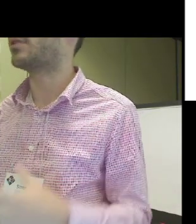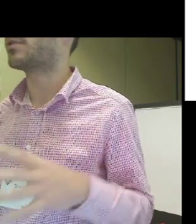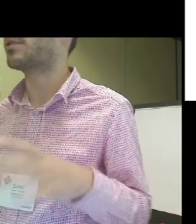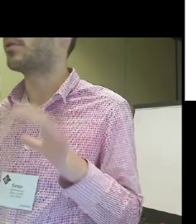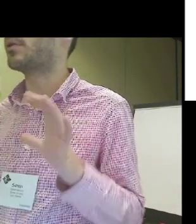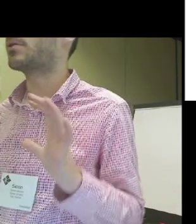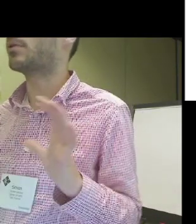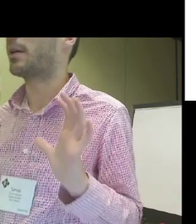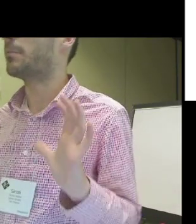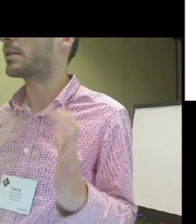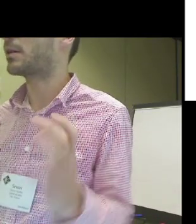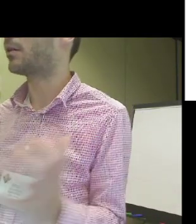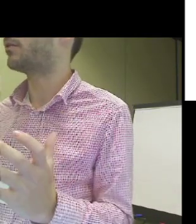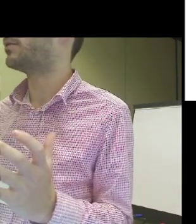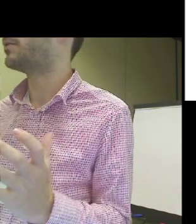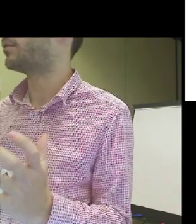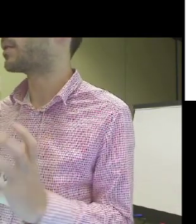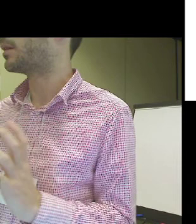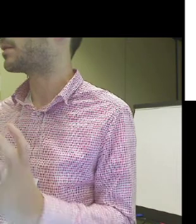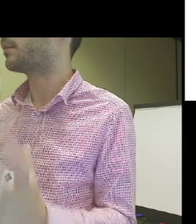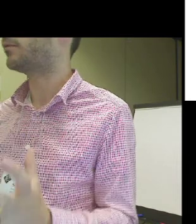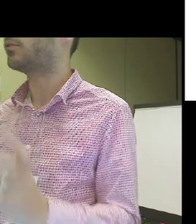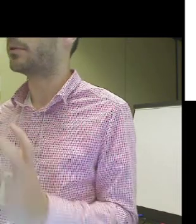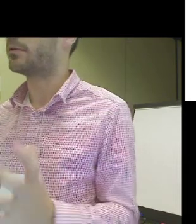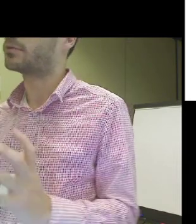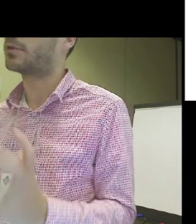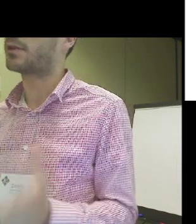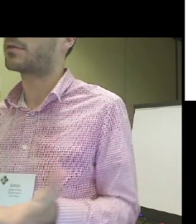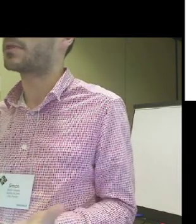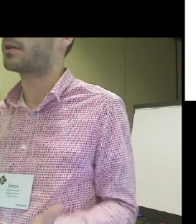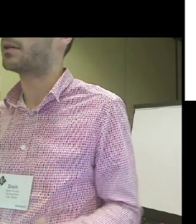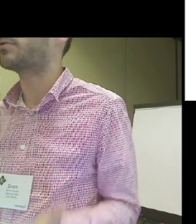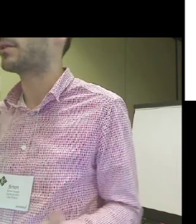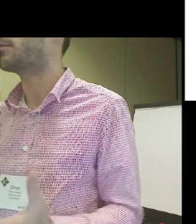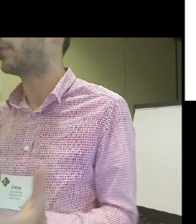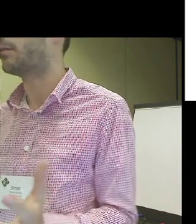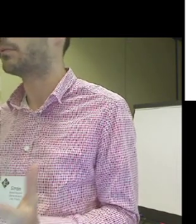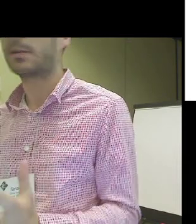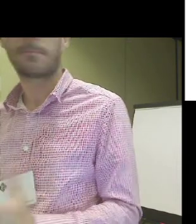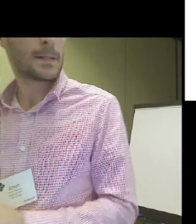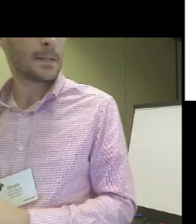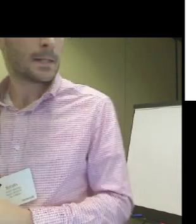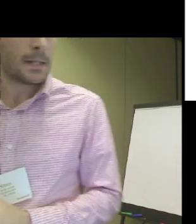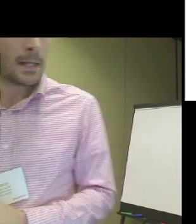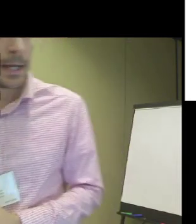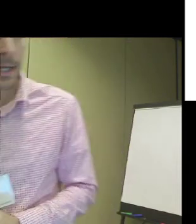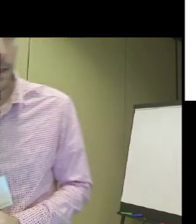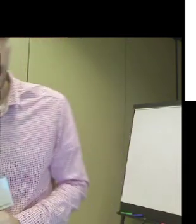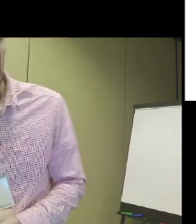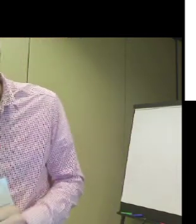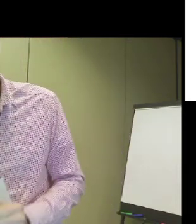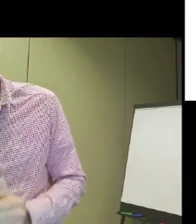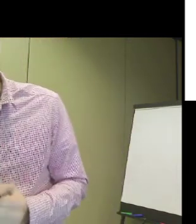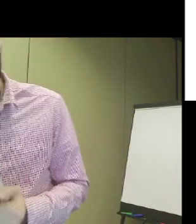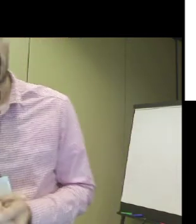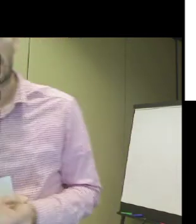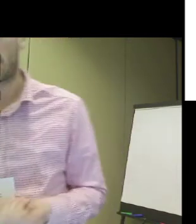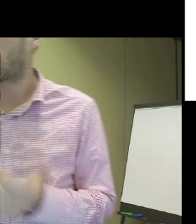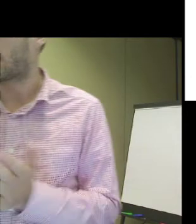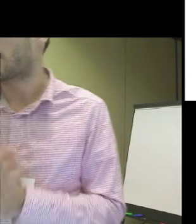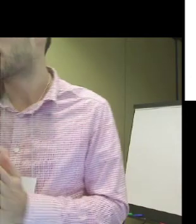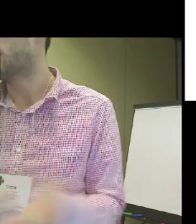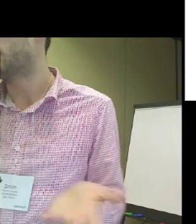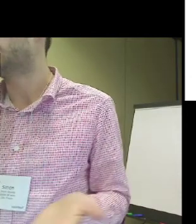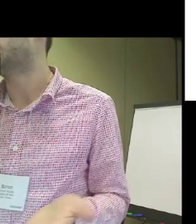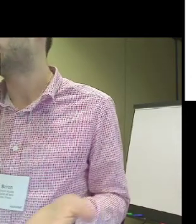So it's also like mixing all the different skills and viewpoints to create something interesting for everybody. And then the question of